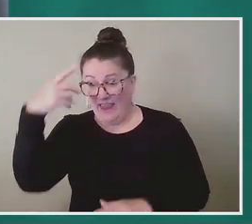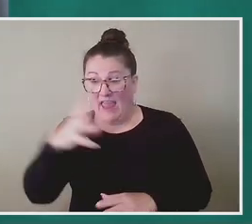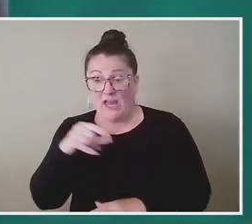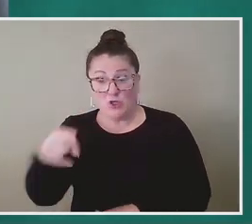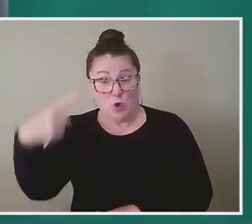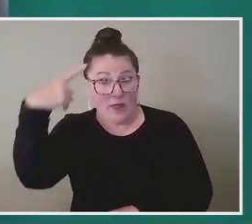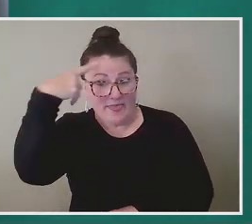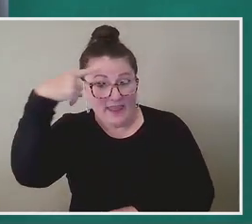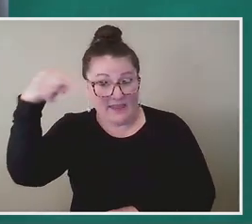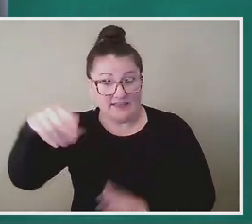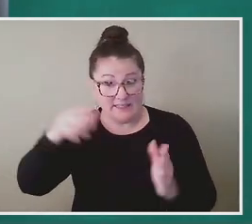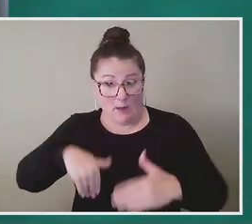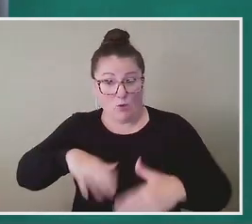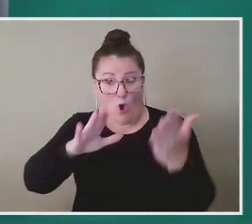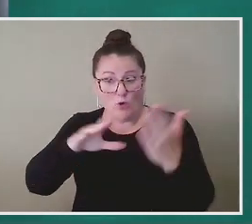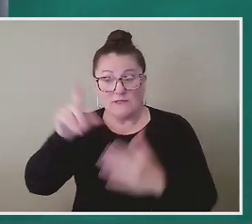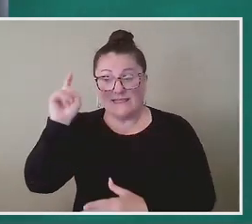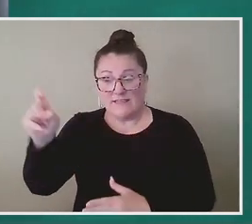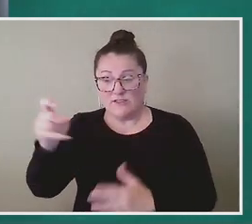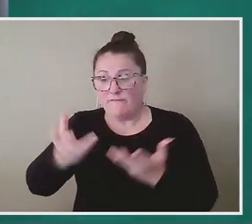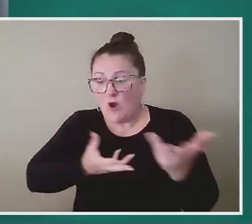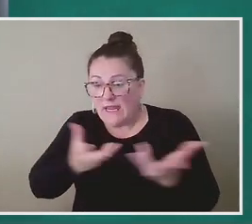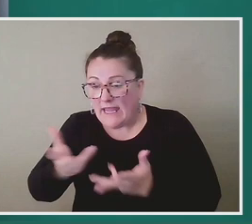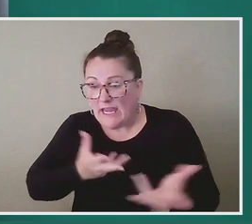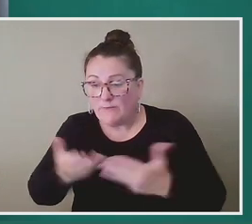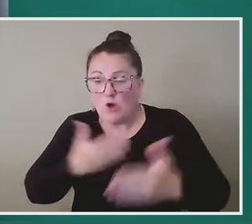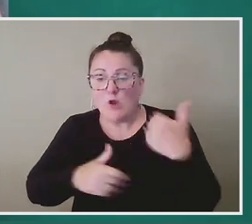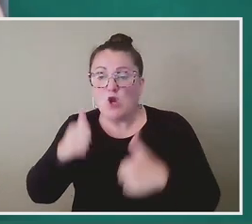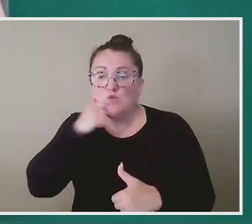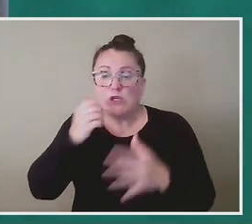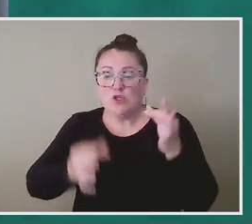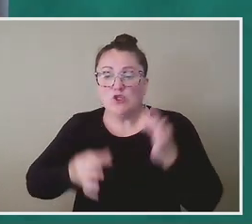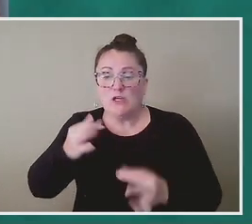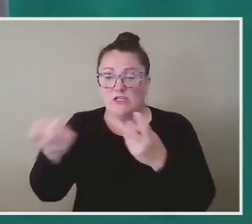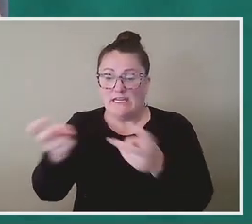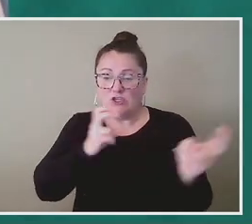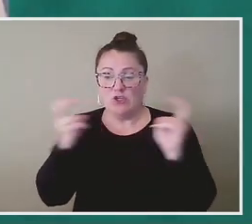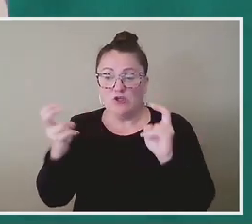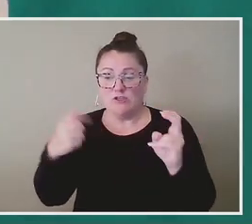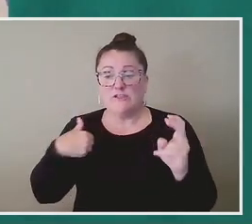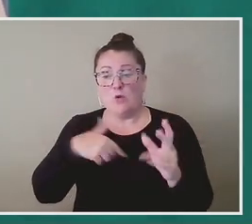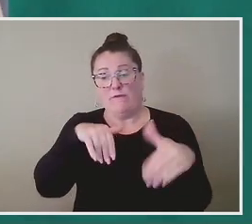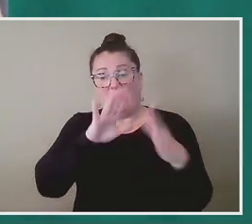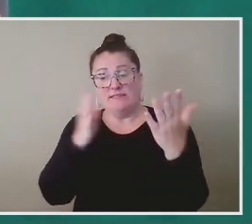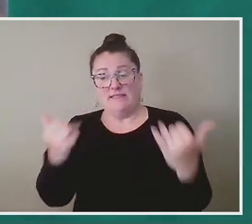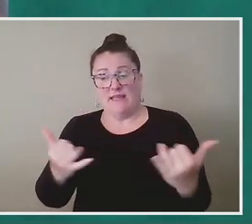approach necessary for engagement around the racial justice issues that we're facing today?